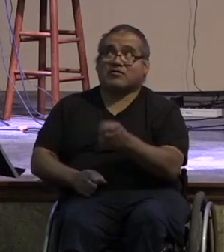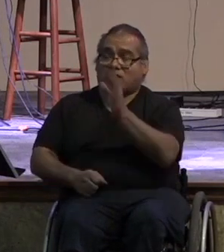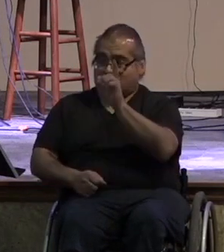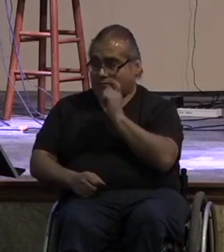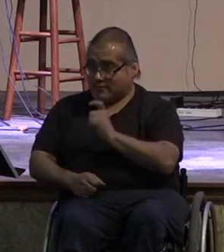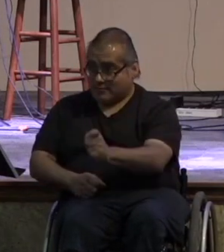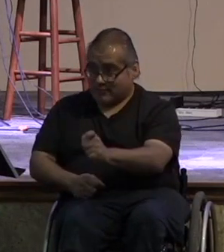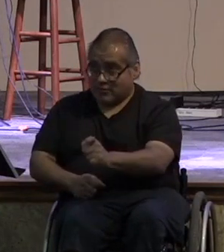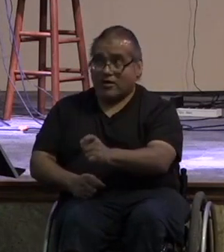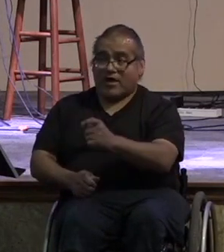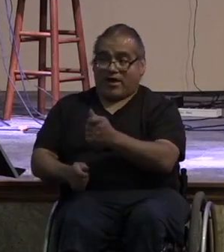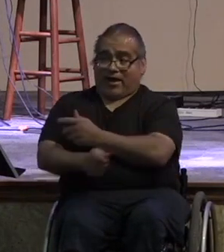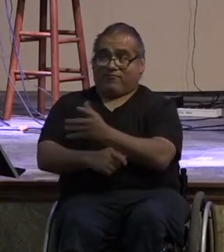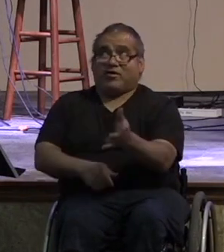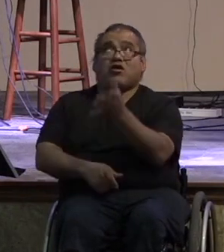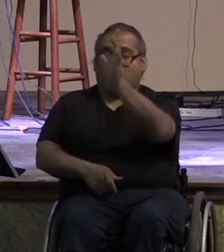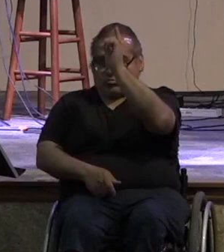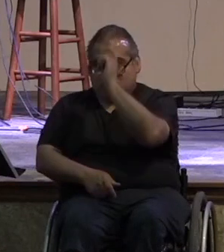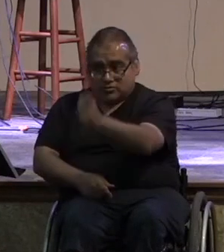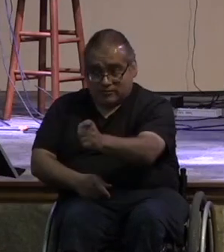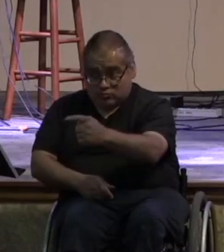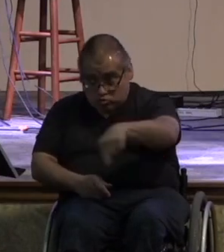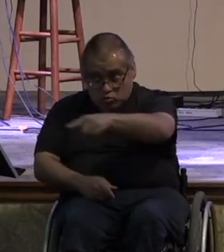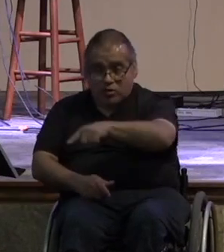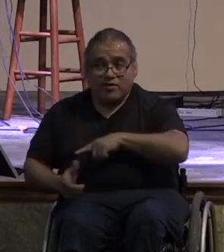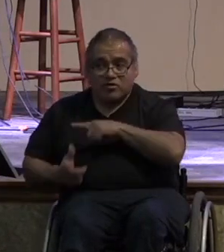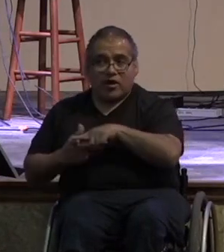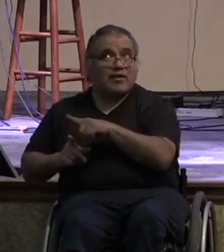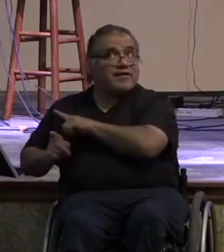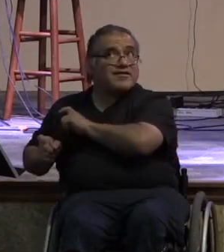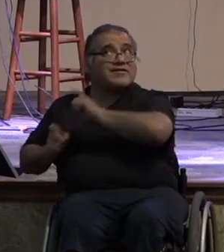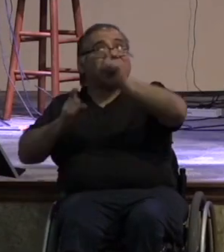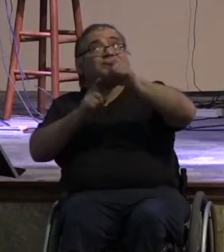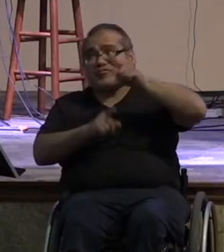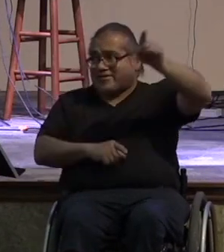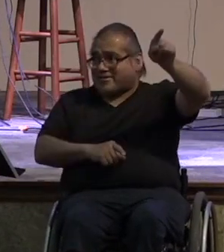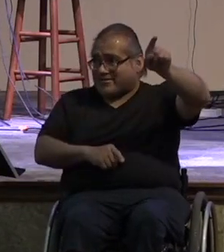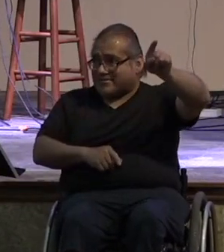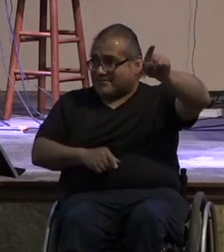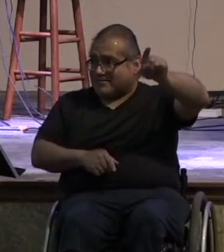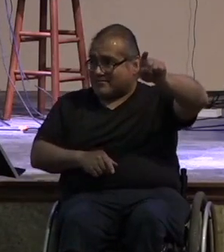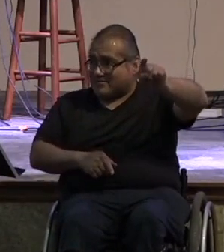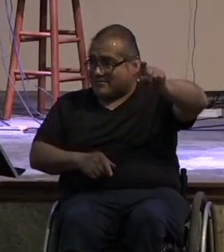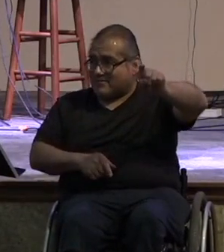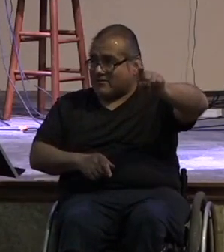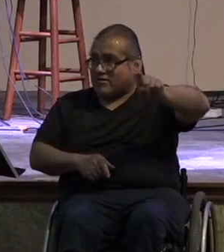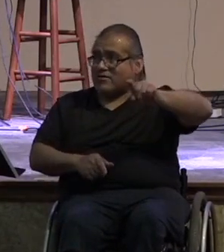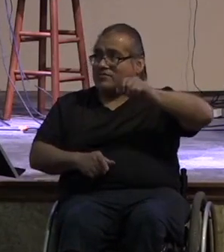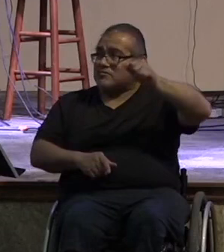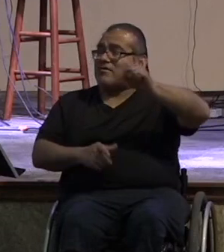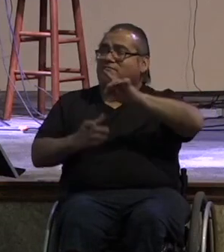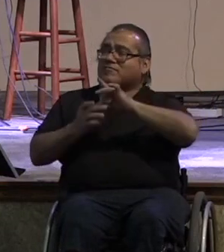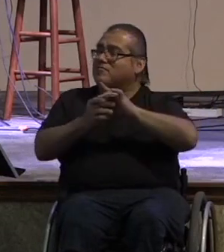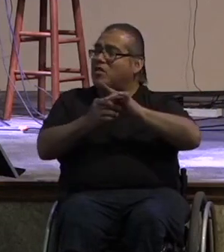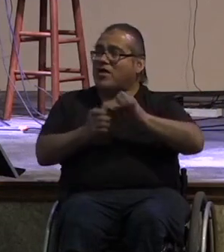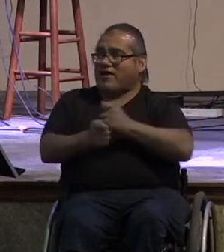everything god may be glorified through jesus christ to him along the glory and the dominion forever and ever amen